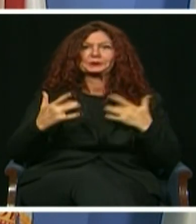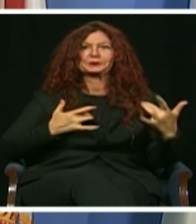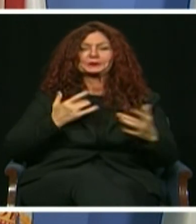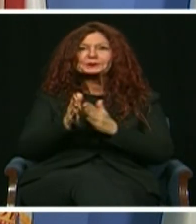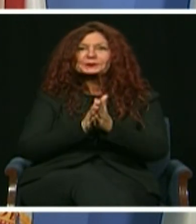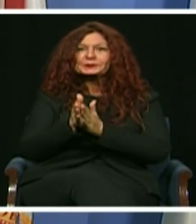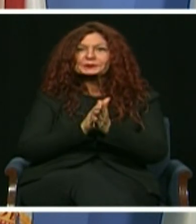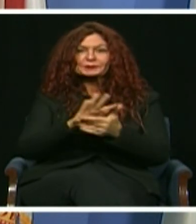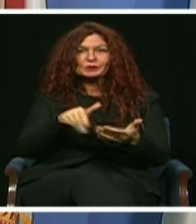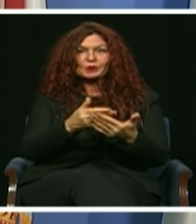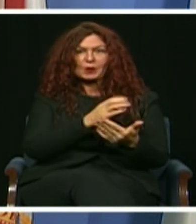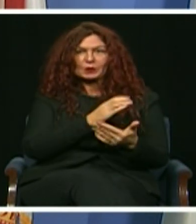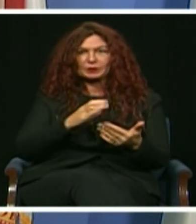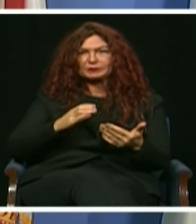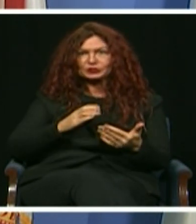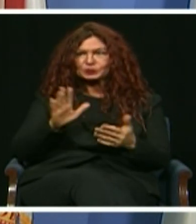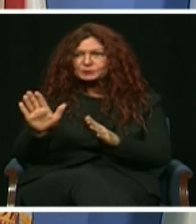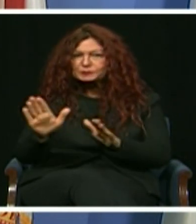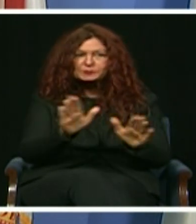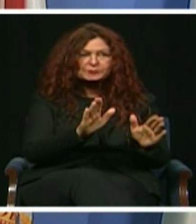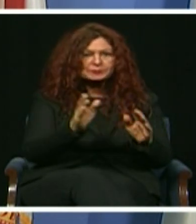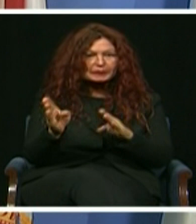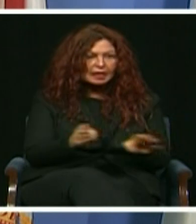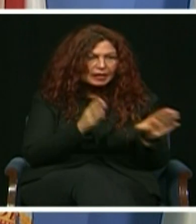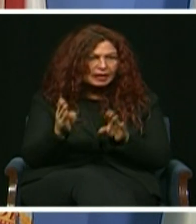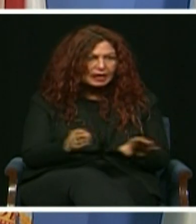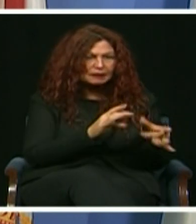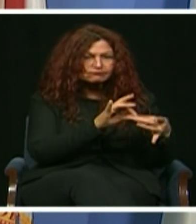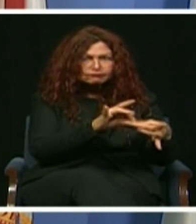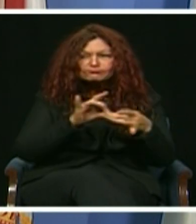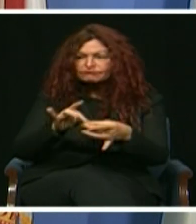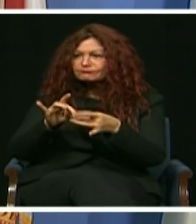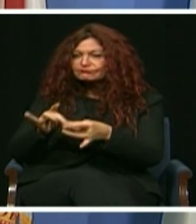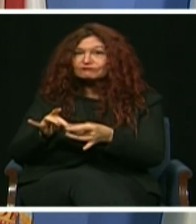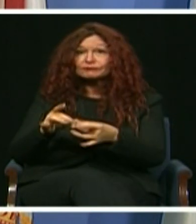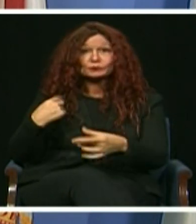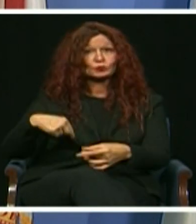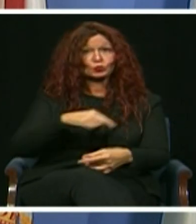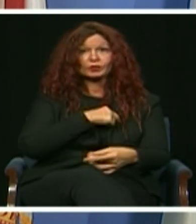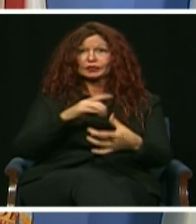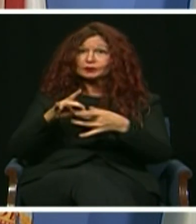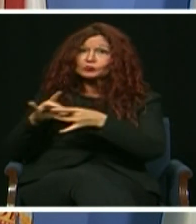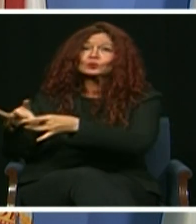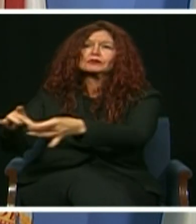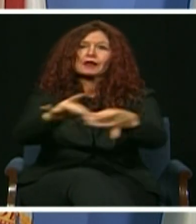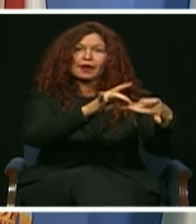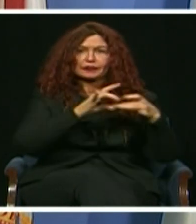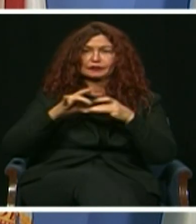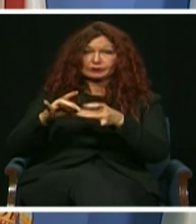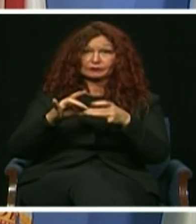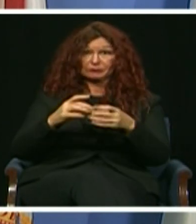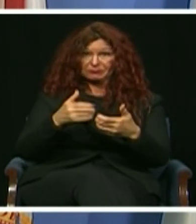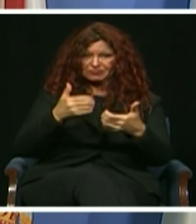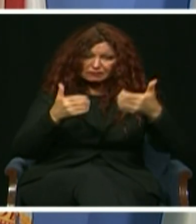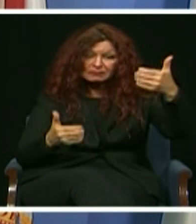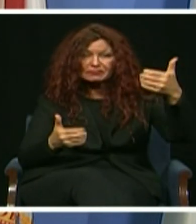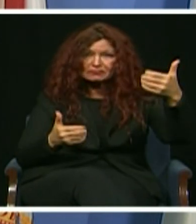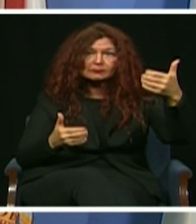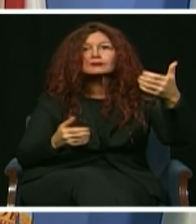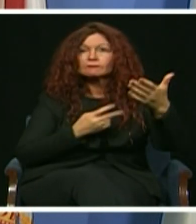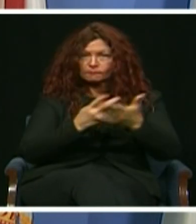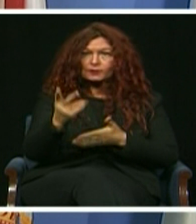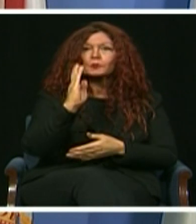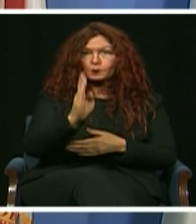outlined yesterday under the new committee structure. United we stand, divided we fall. Unidos